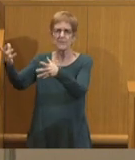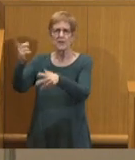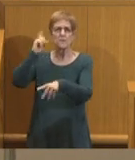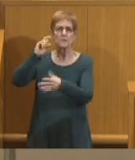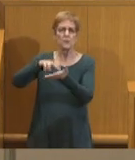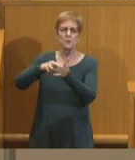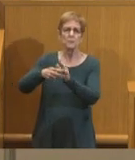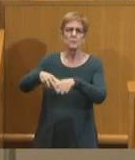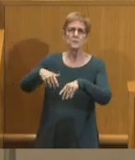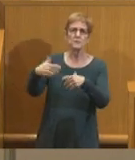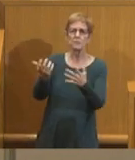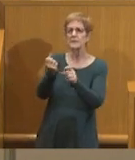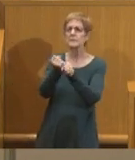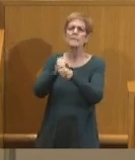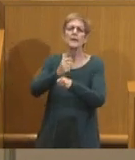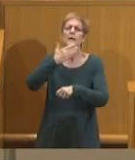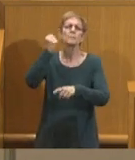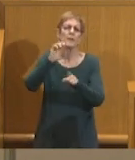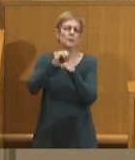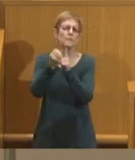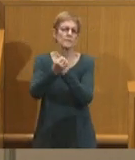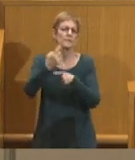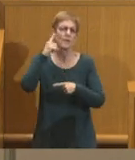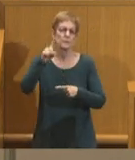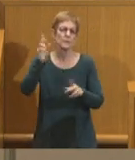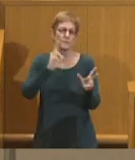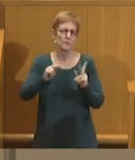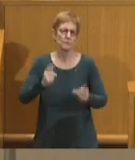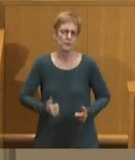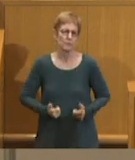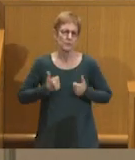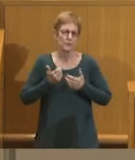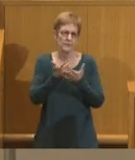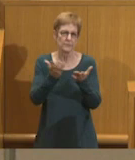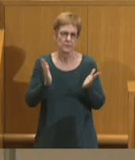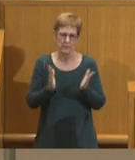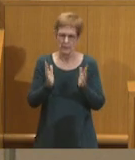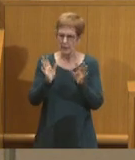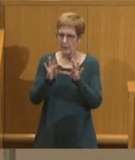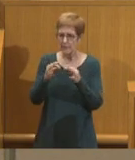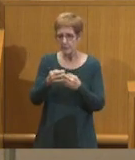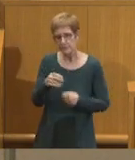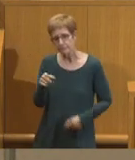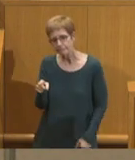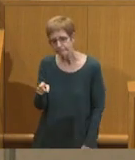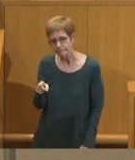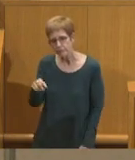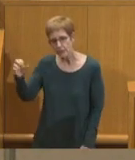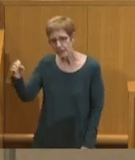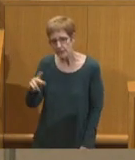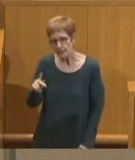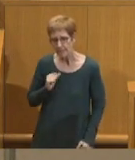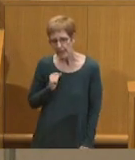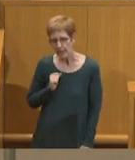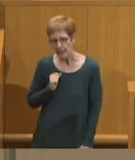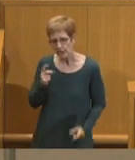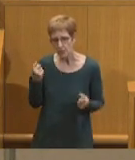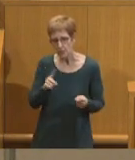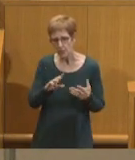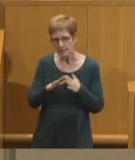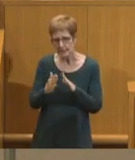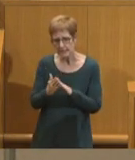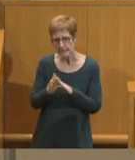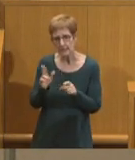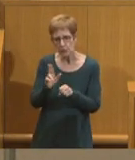purpose of creating a better environment for its residents. Families were told they could return to Brooklyn once the city